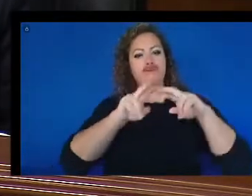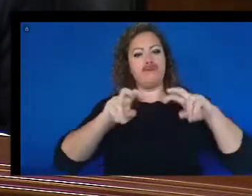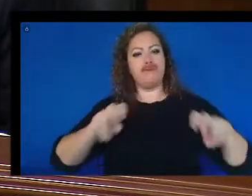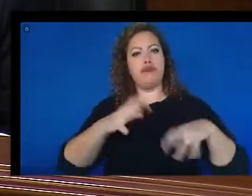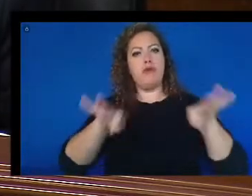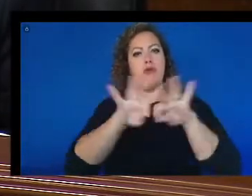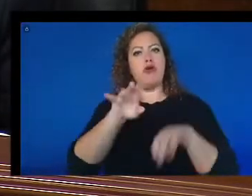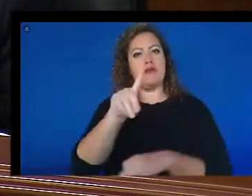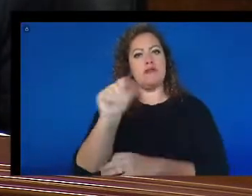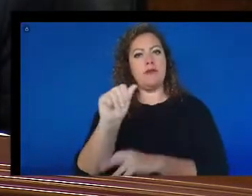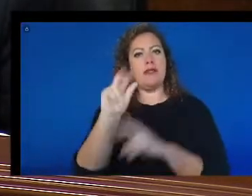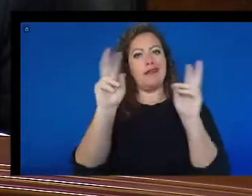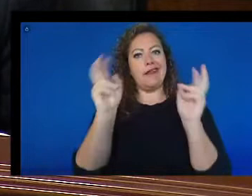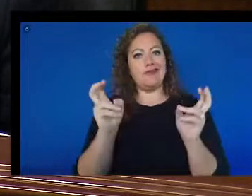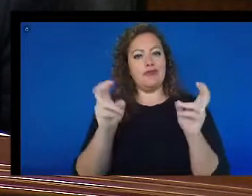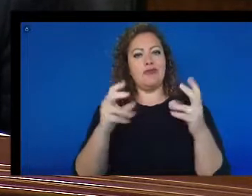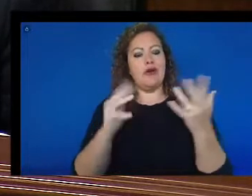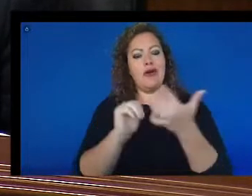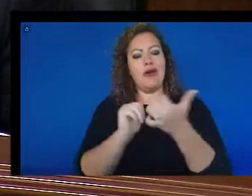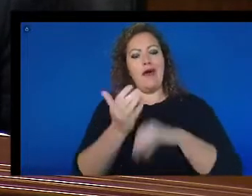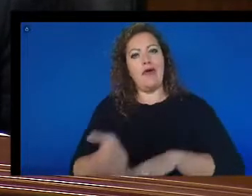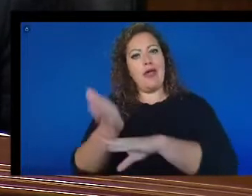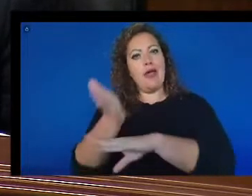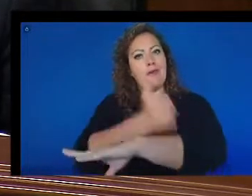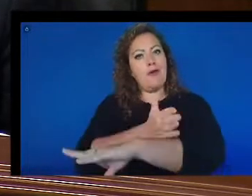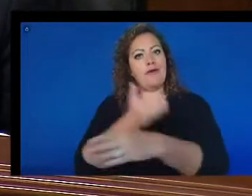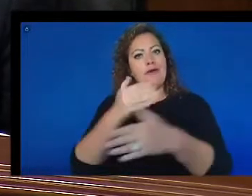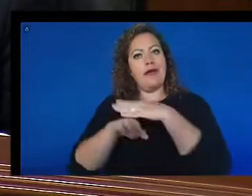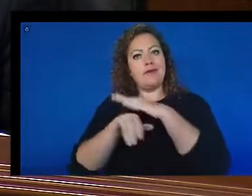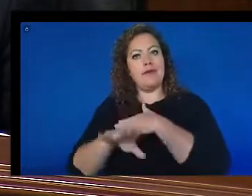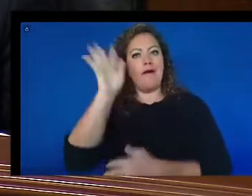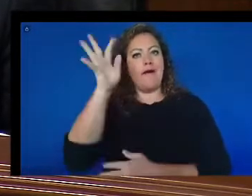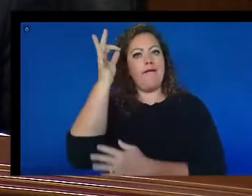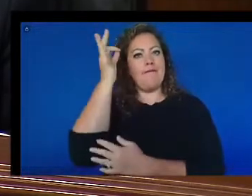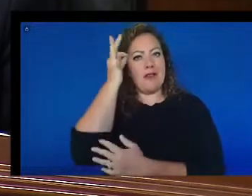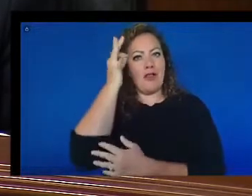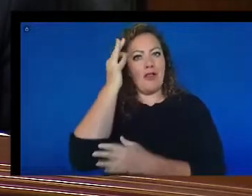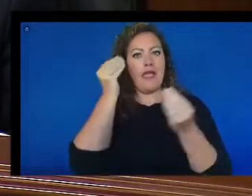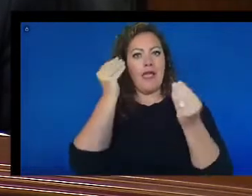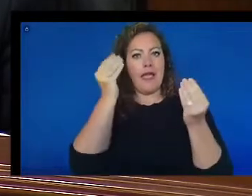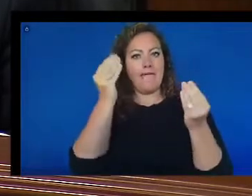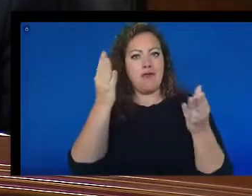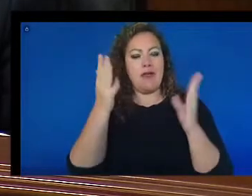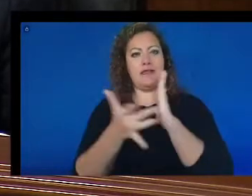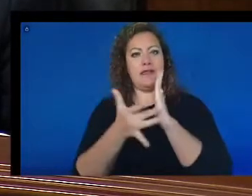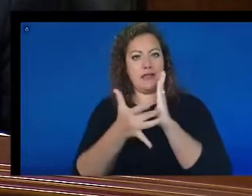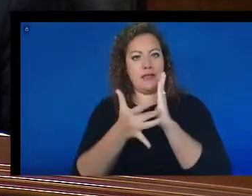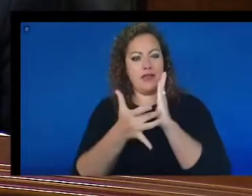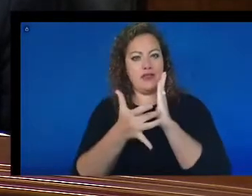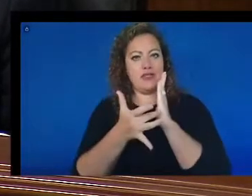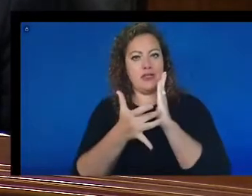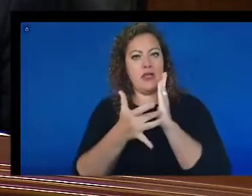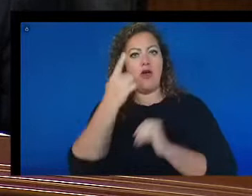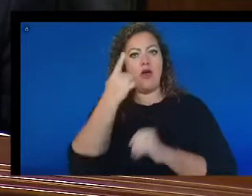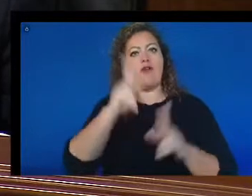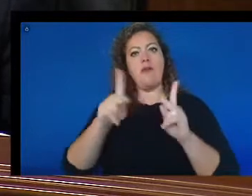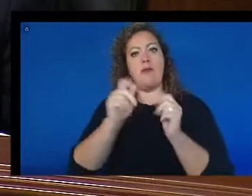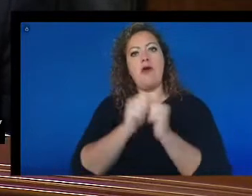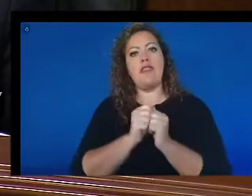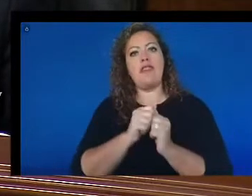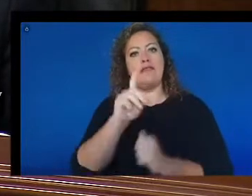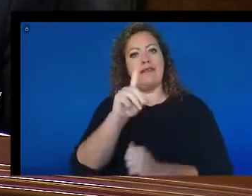How to improve the accessibility of federal information technology for people with disabilities.